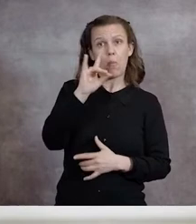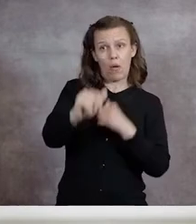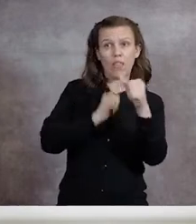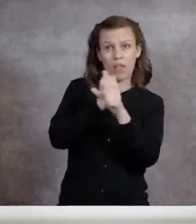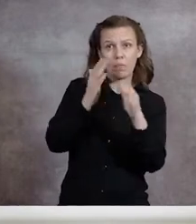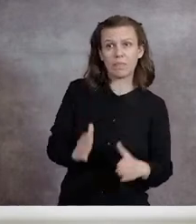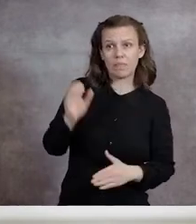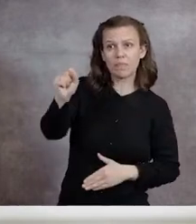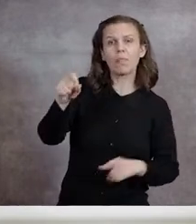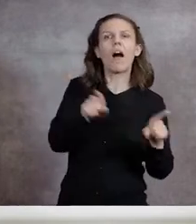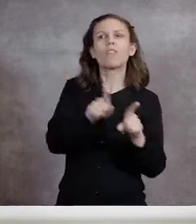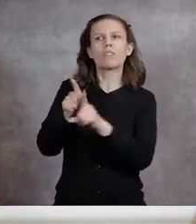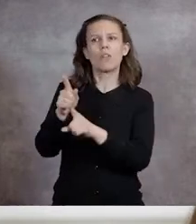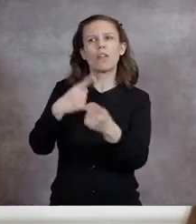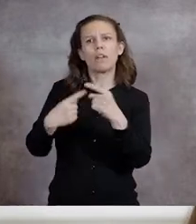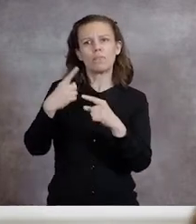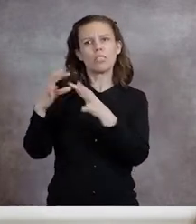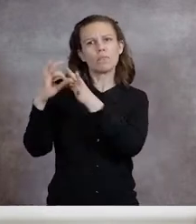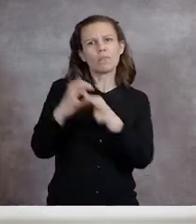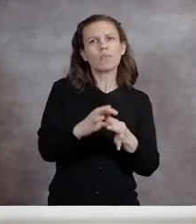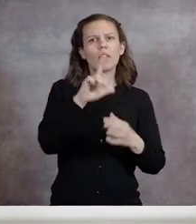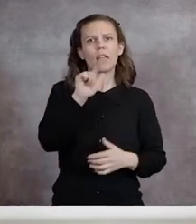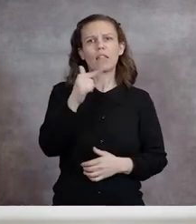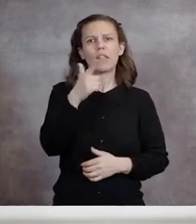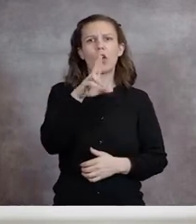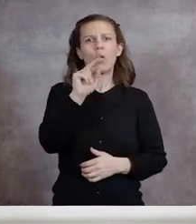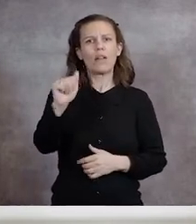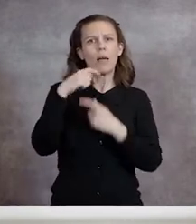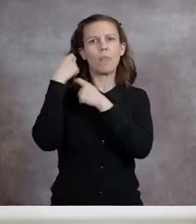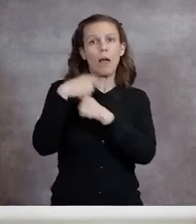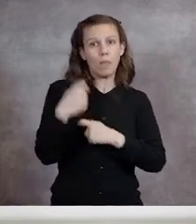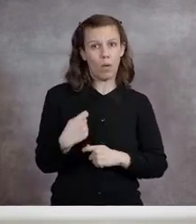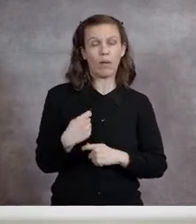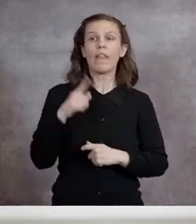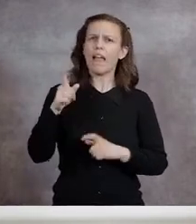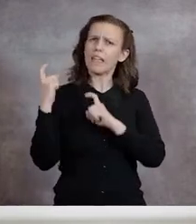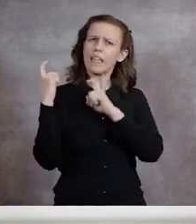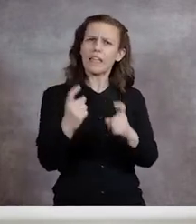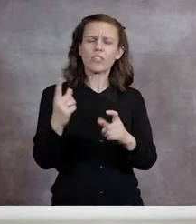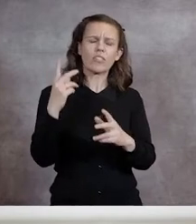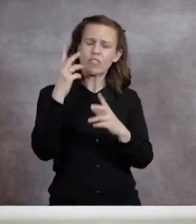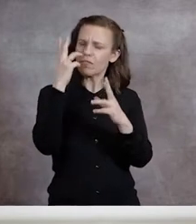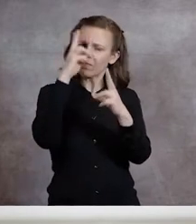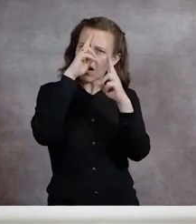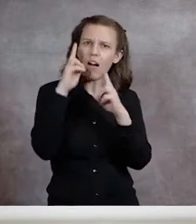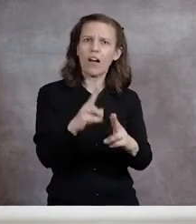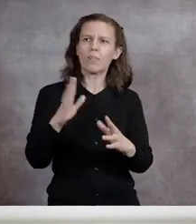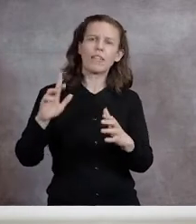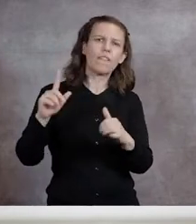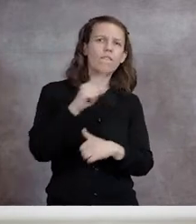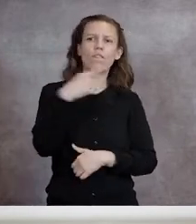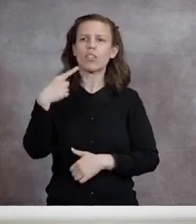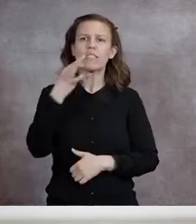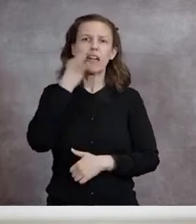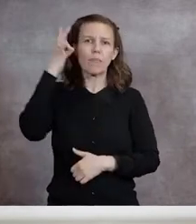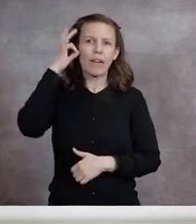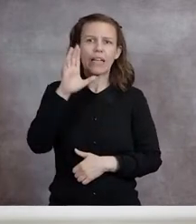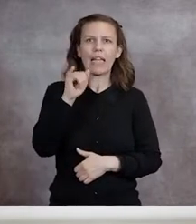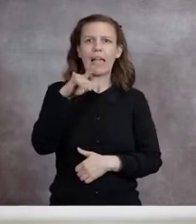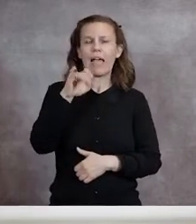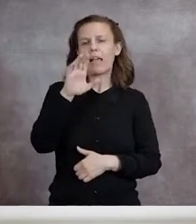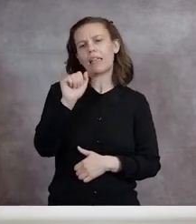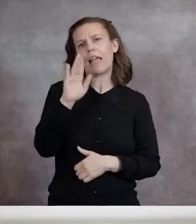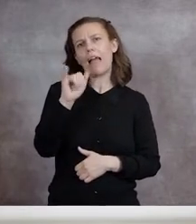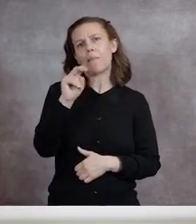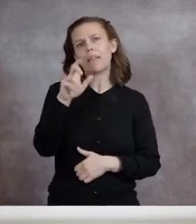alum, but also a member of the Laguna Pueblo, which gives her the long overdue honor of being the first Native American Cabinet